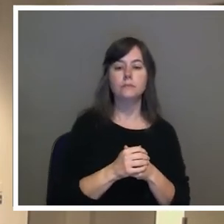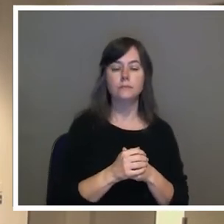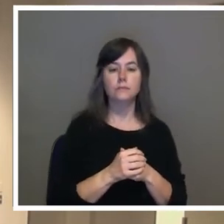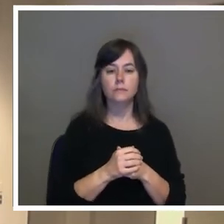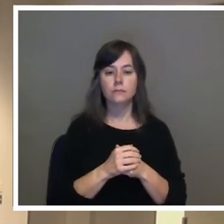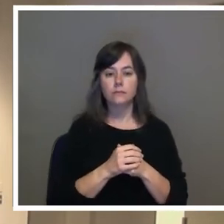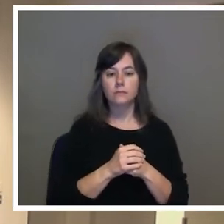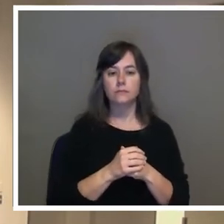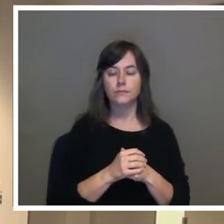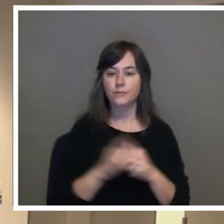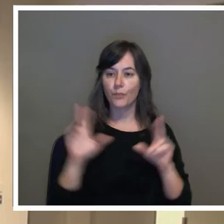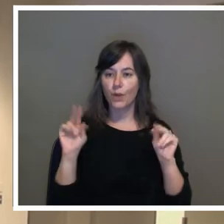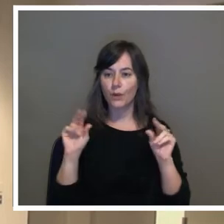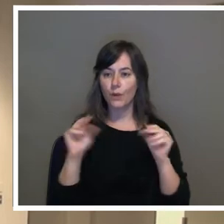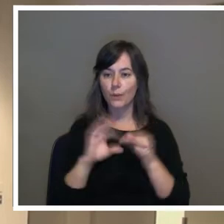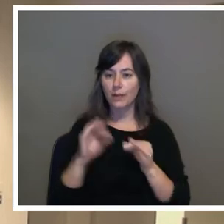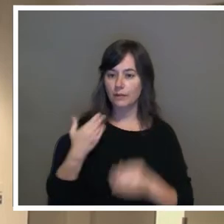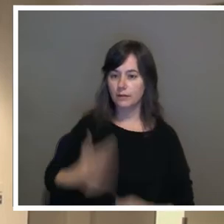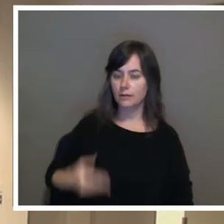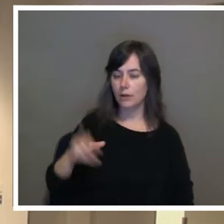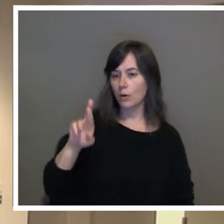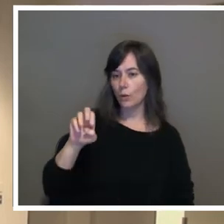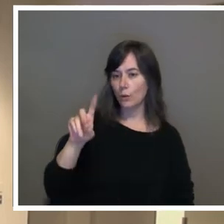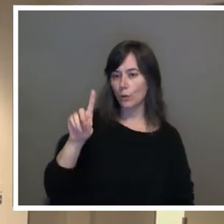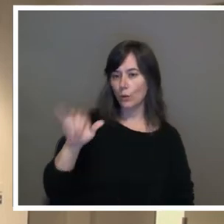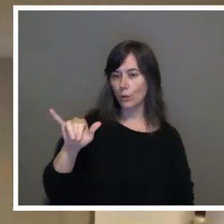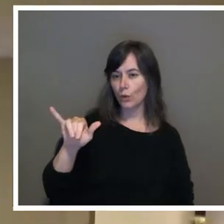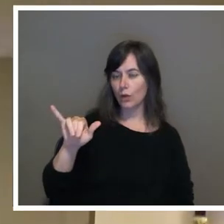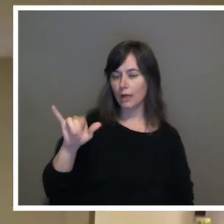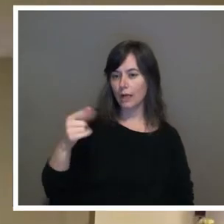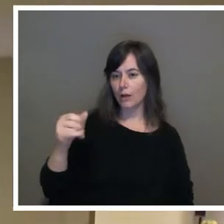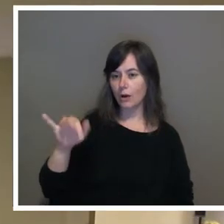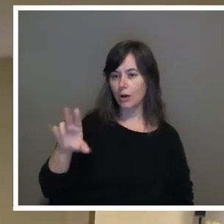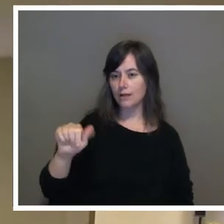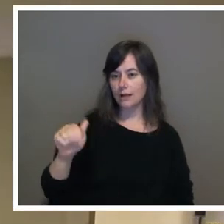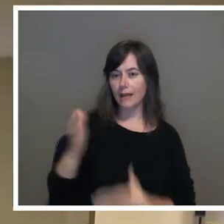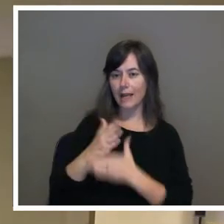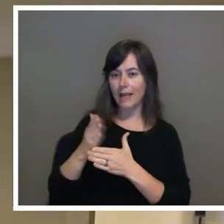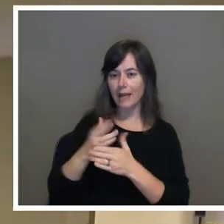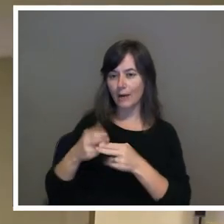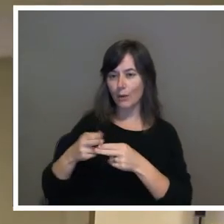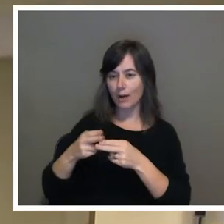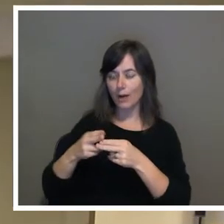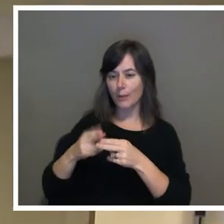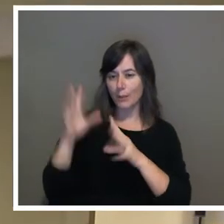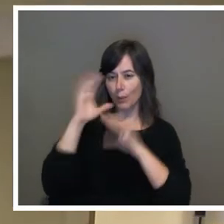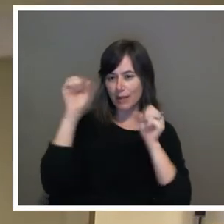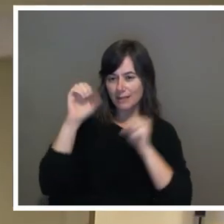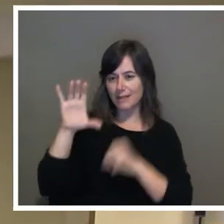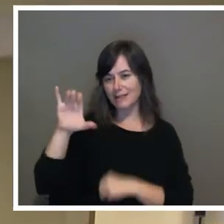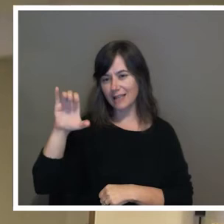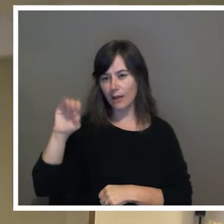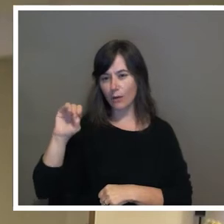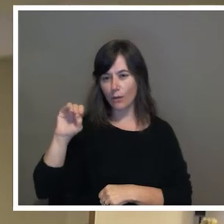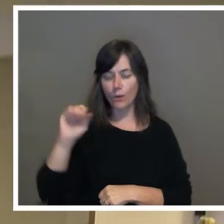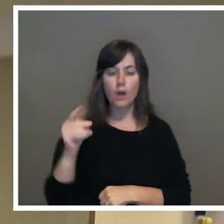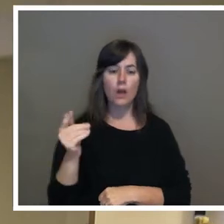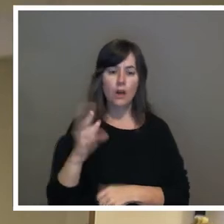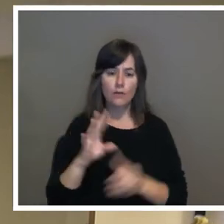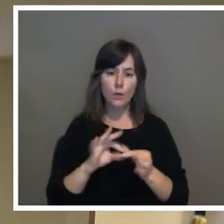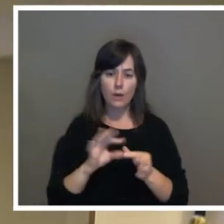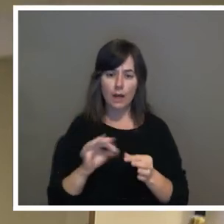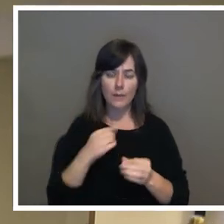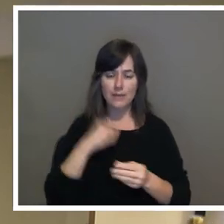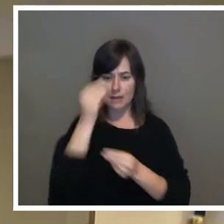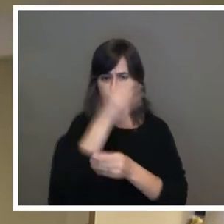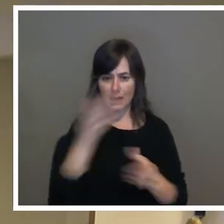yes this is Rudy Garza interim president CEO a couple comments I'd make is that the event